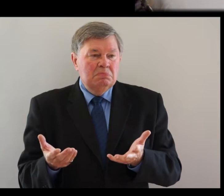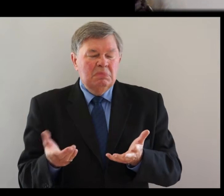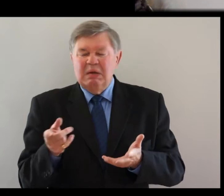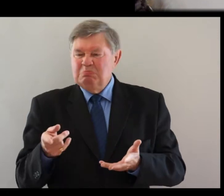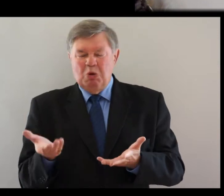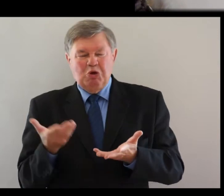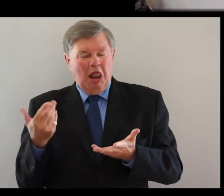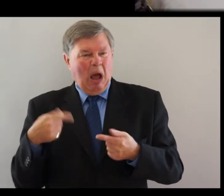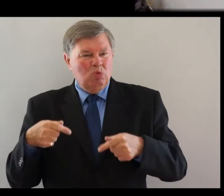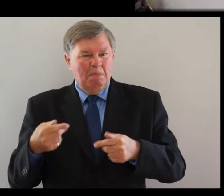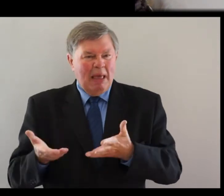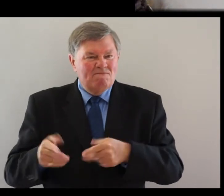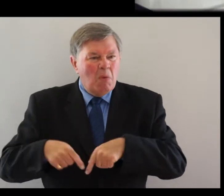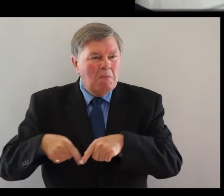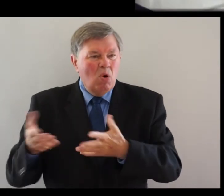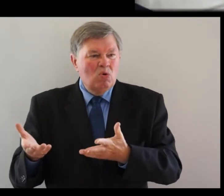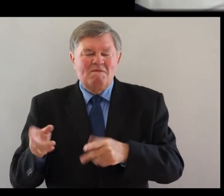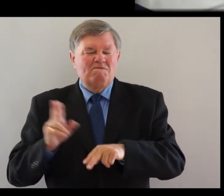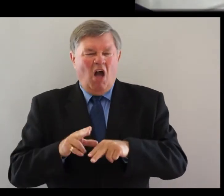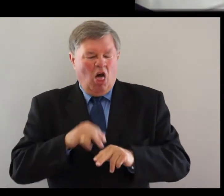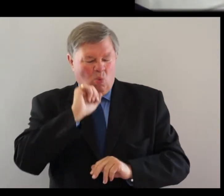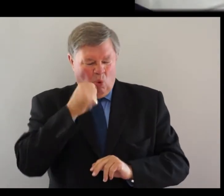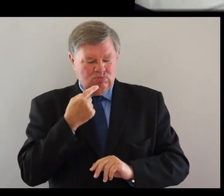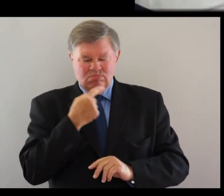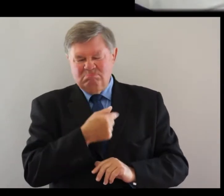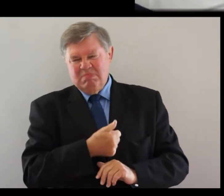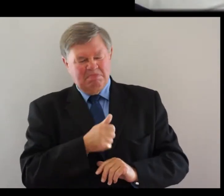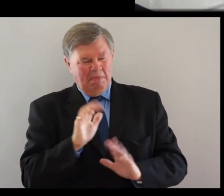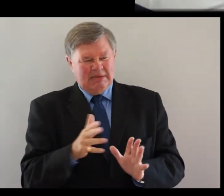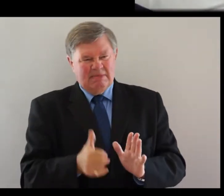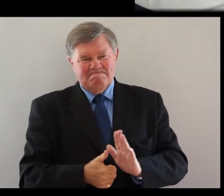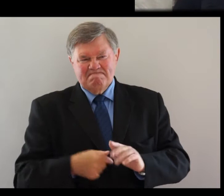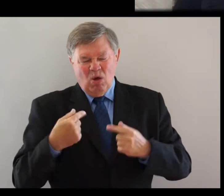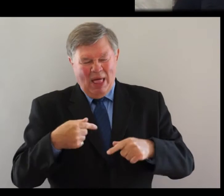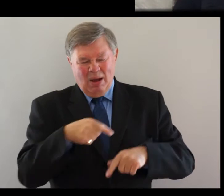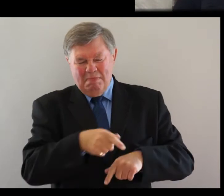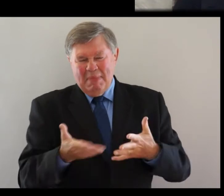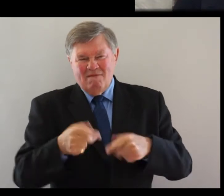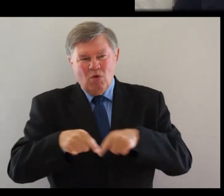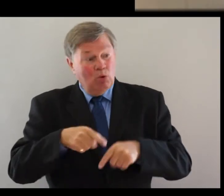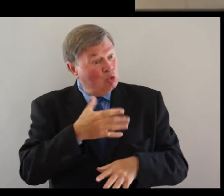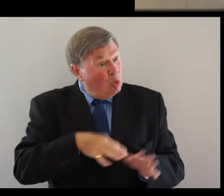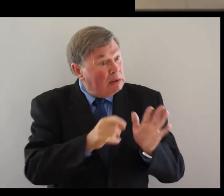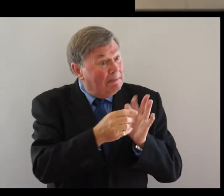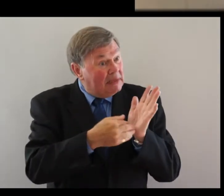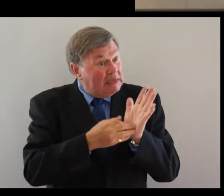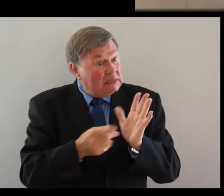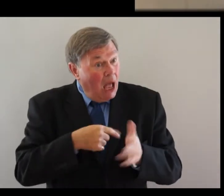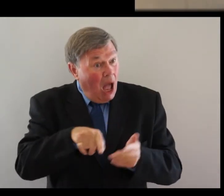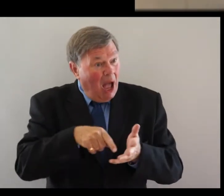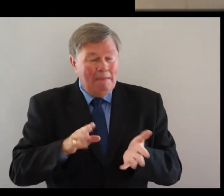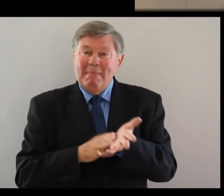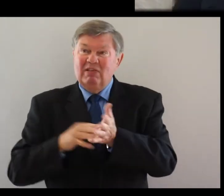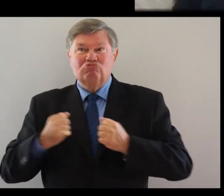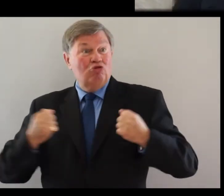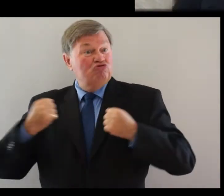Isn't he coming round for the football or probably? No, I was doubting he's not allowed. In that case, you guys want a pizza? Your mum's down to you. No,